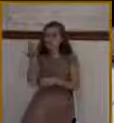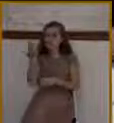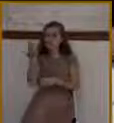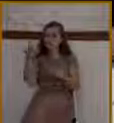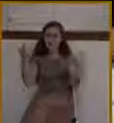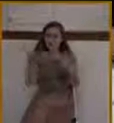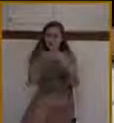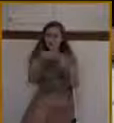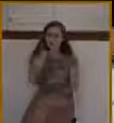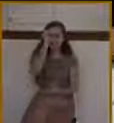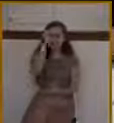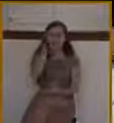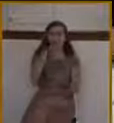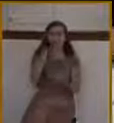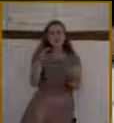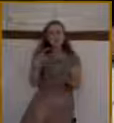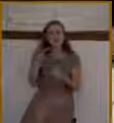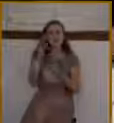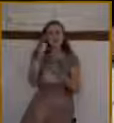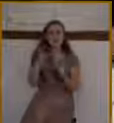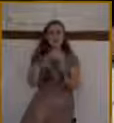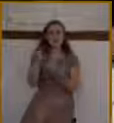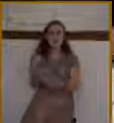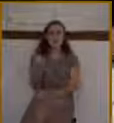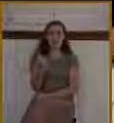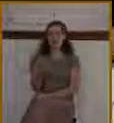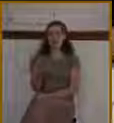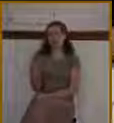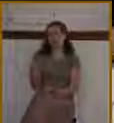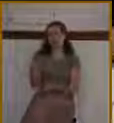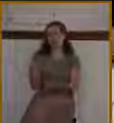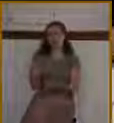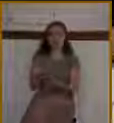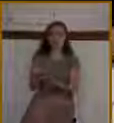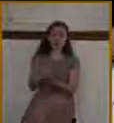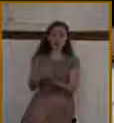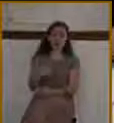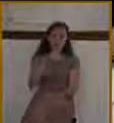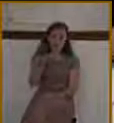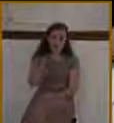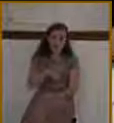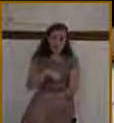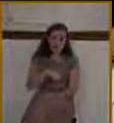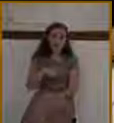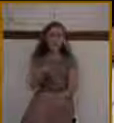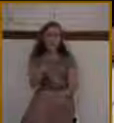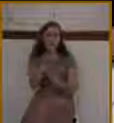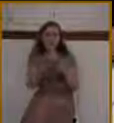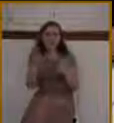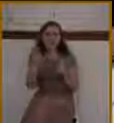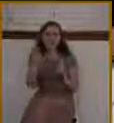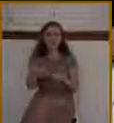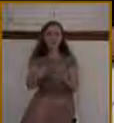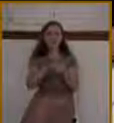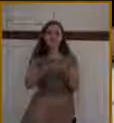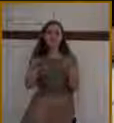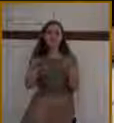at it afterward and say, ah, it's all right. That's what these people were doing. Look at verse number